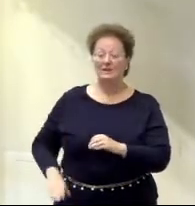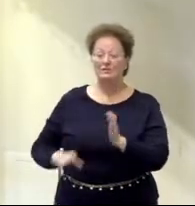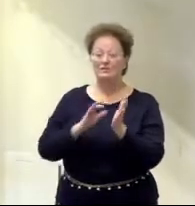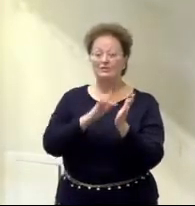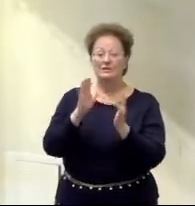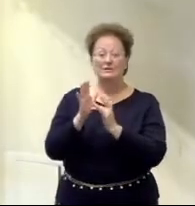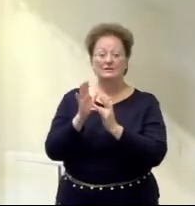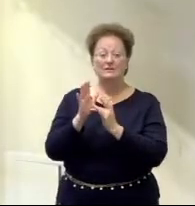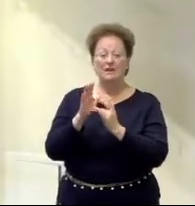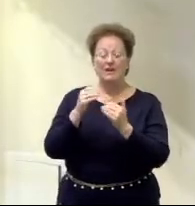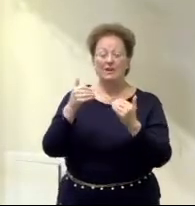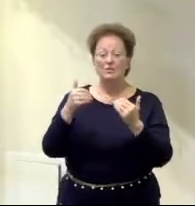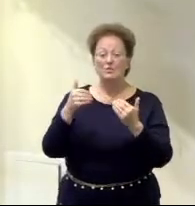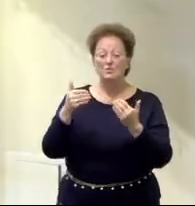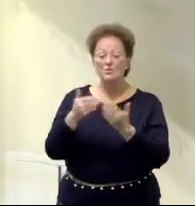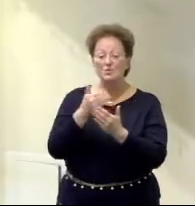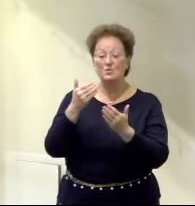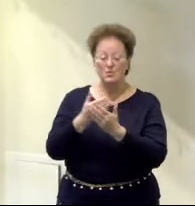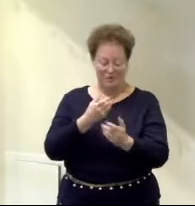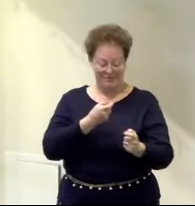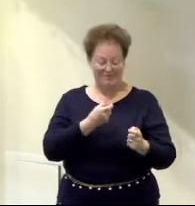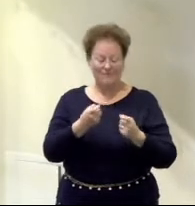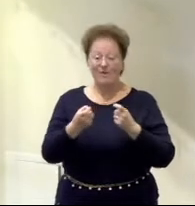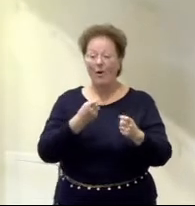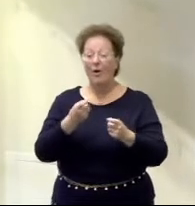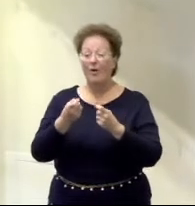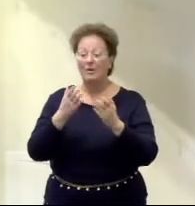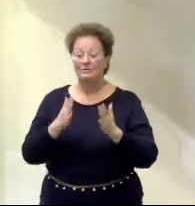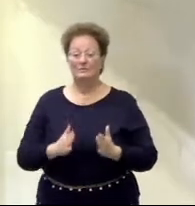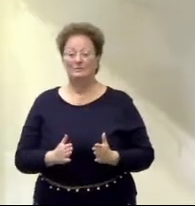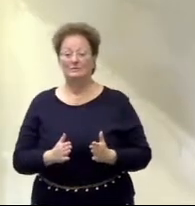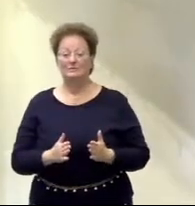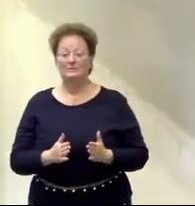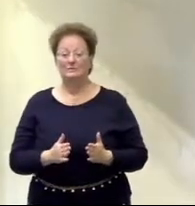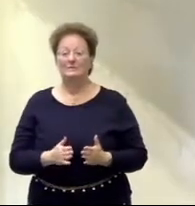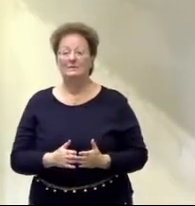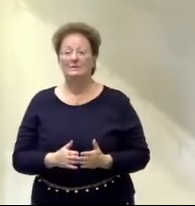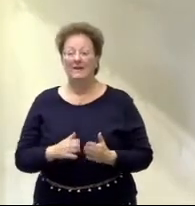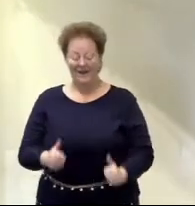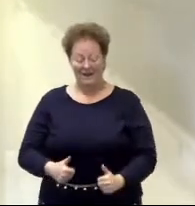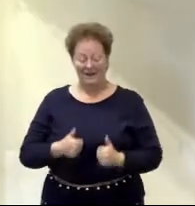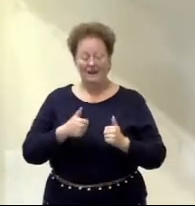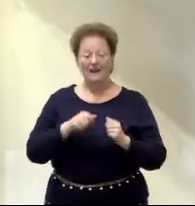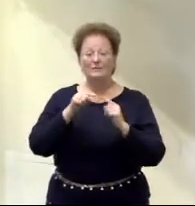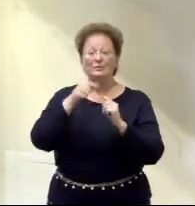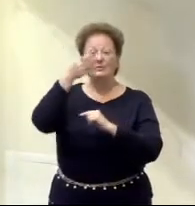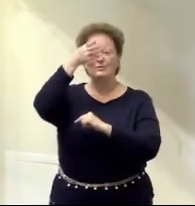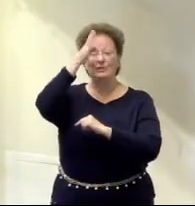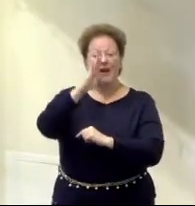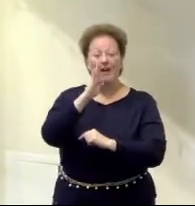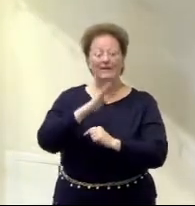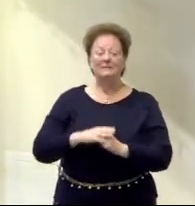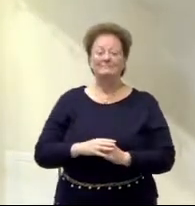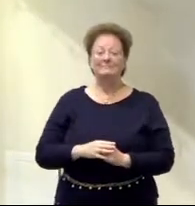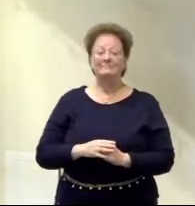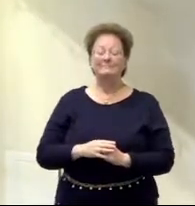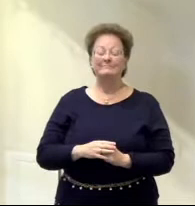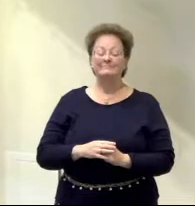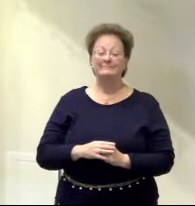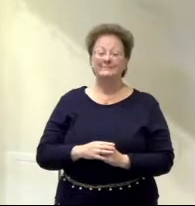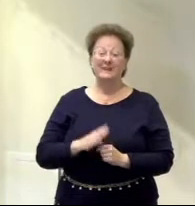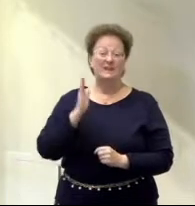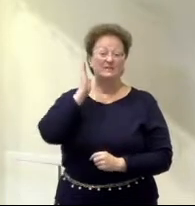We have a new master. We can be dead to sin and we can be alive to God. And until Christ's return